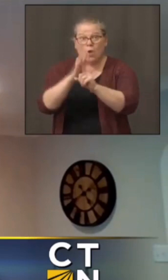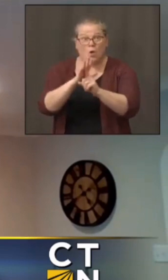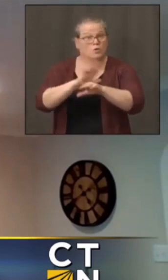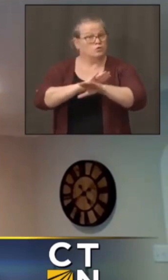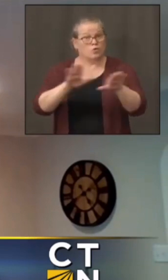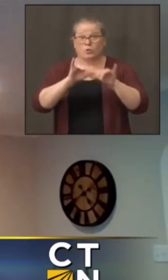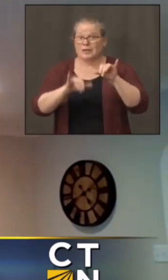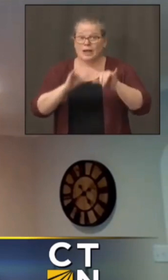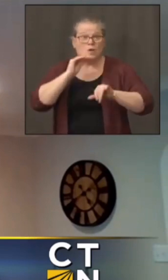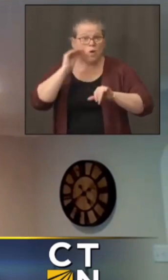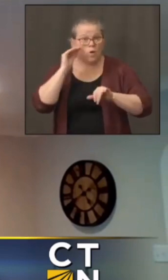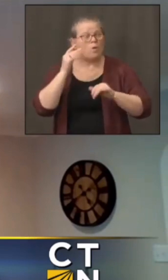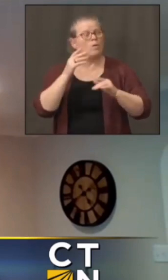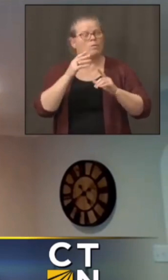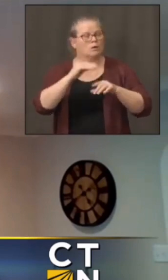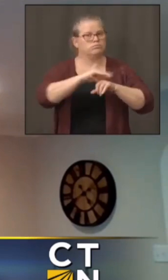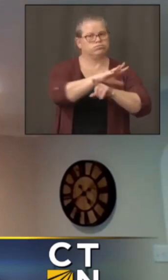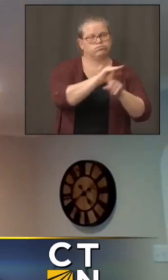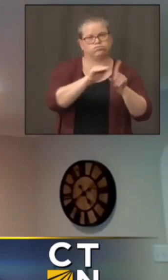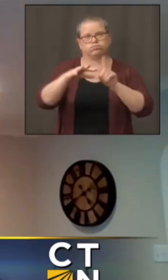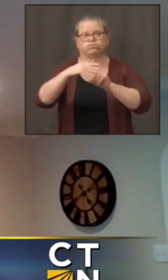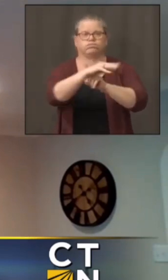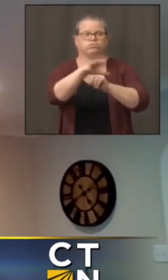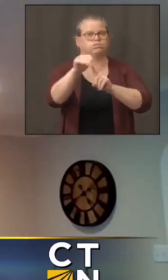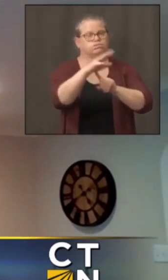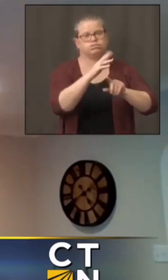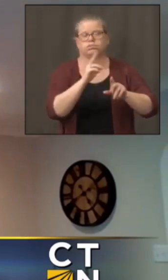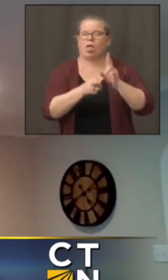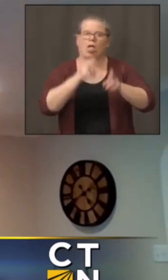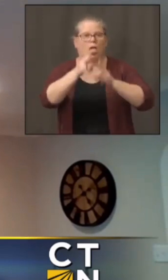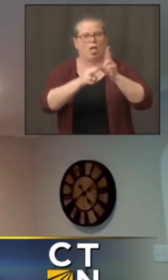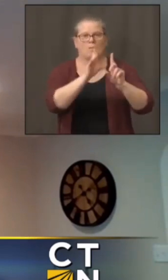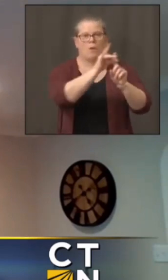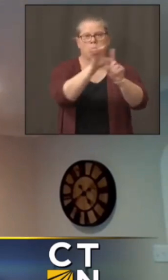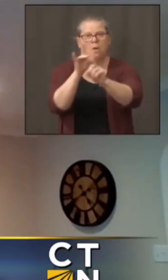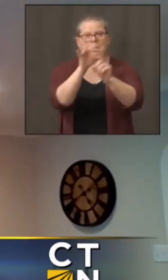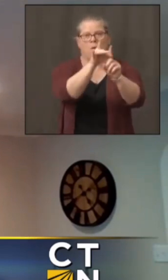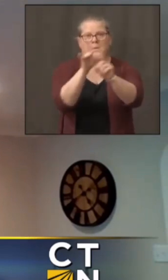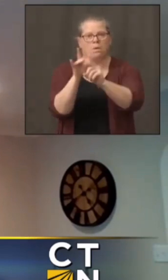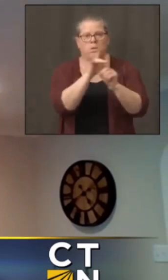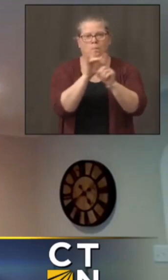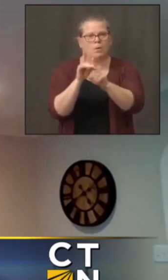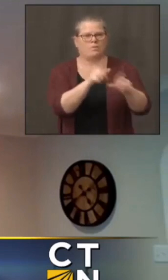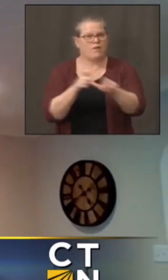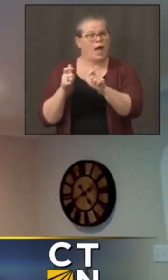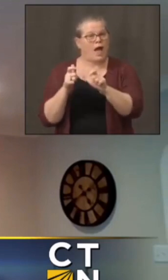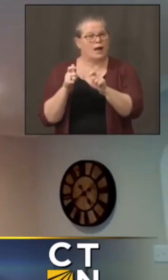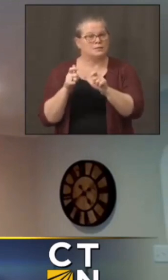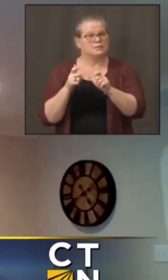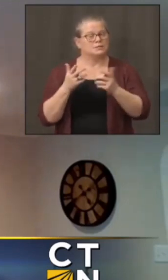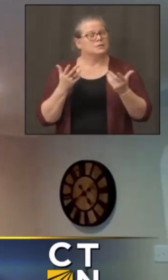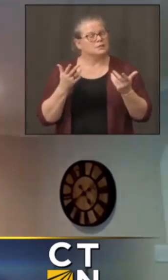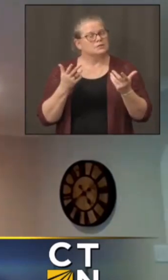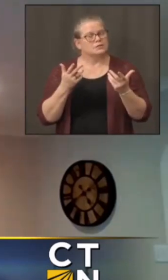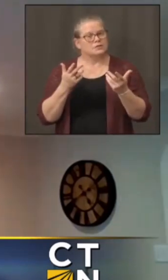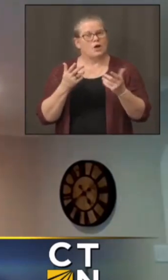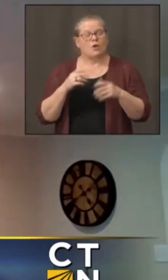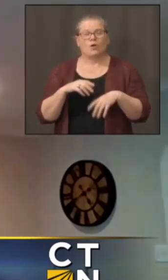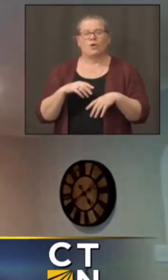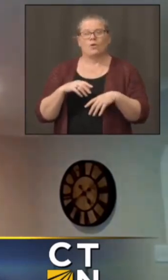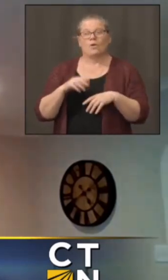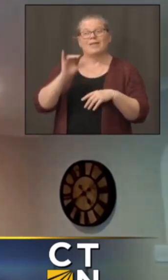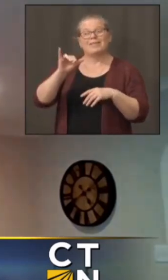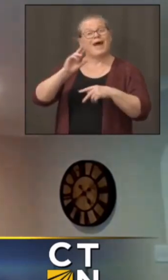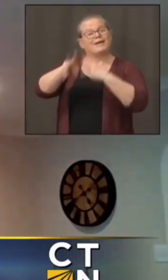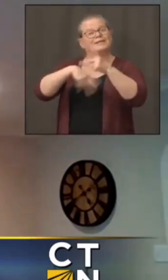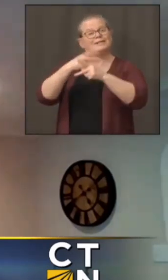very rapidly from person to person to person. So, a super spreader event is not